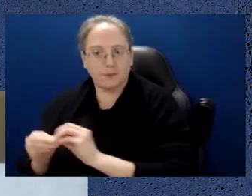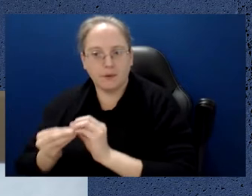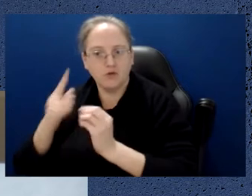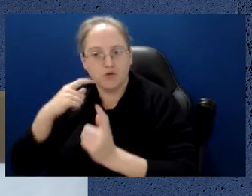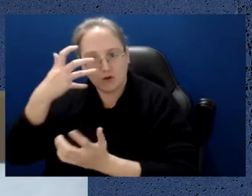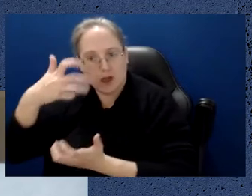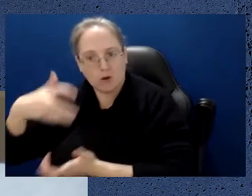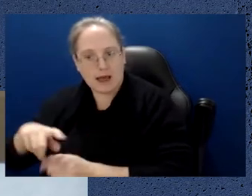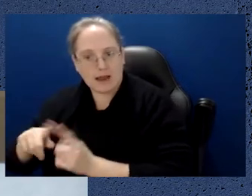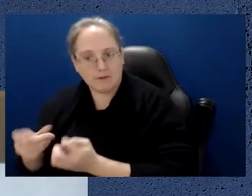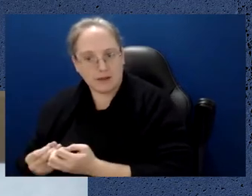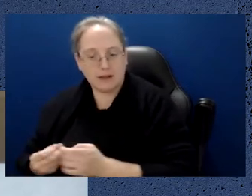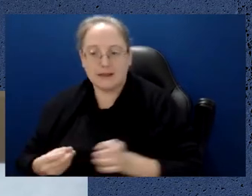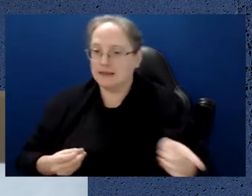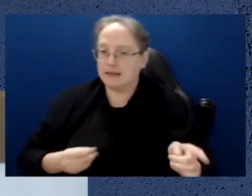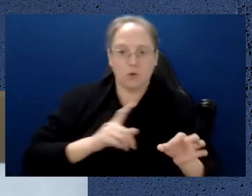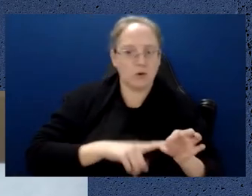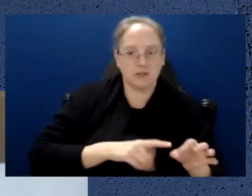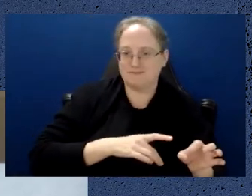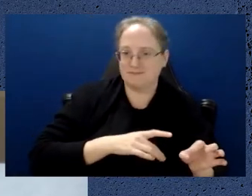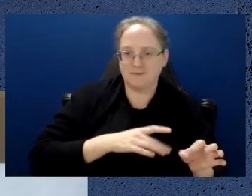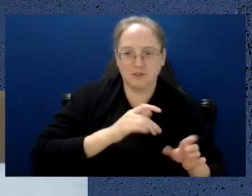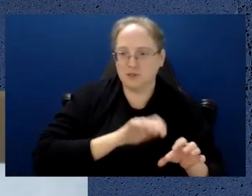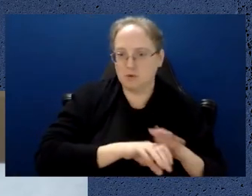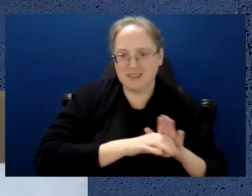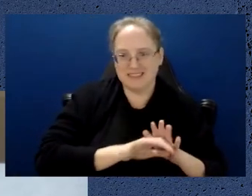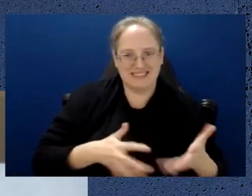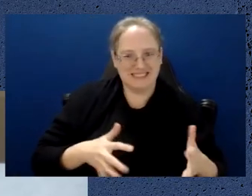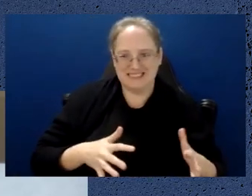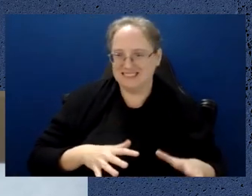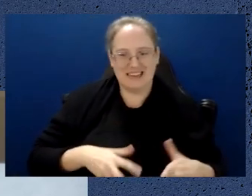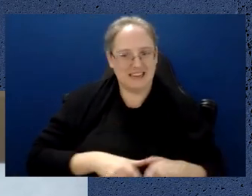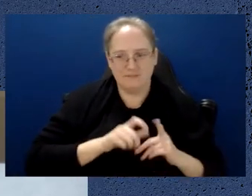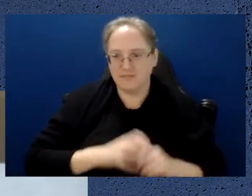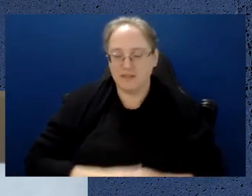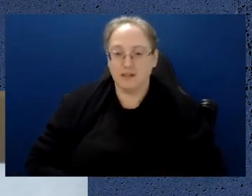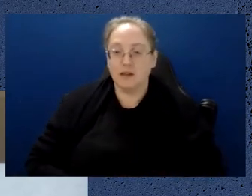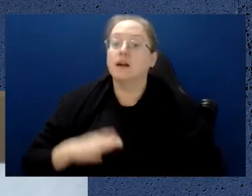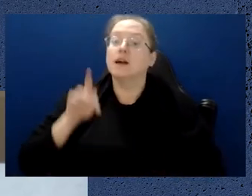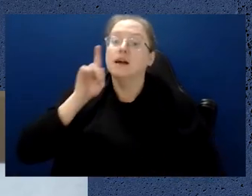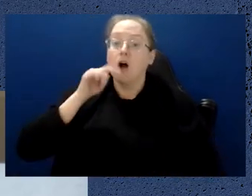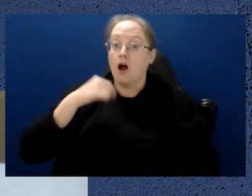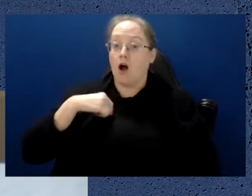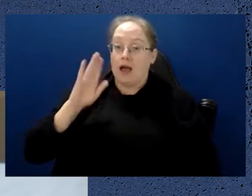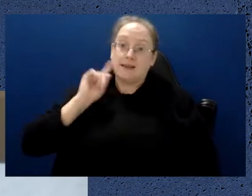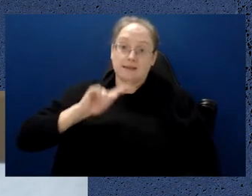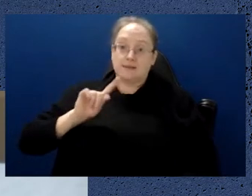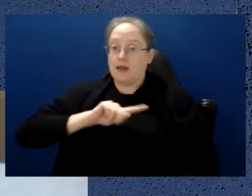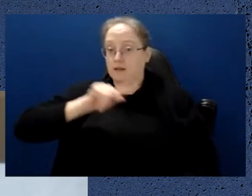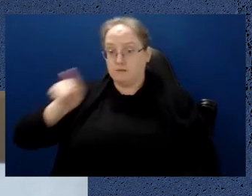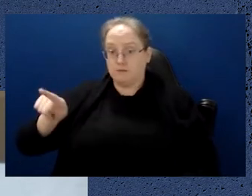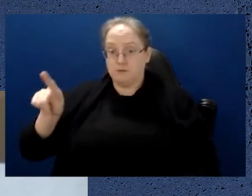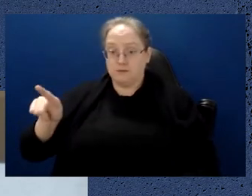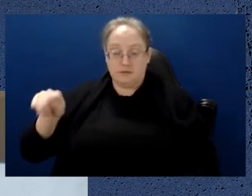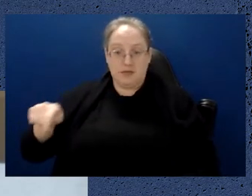work where they are constantly moving data around in order to do the calculations. And in fact, I'm coming to you today from